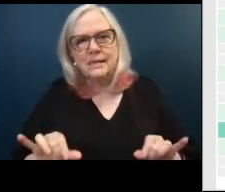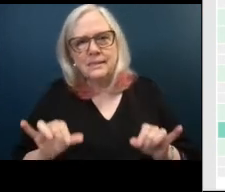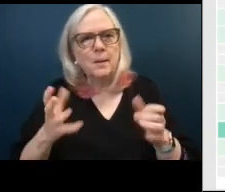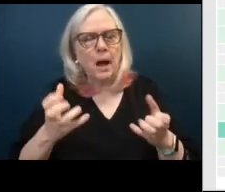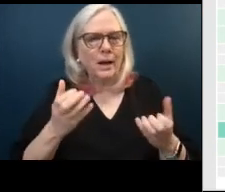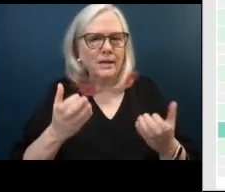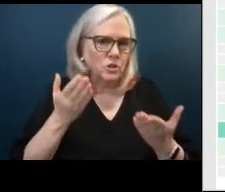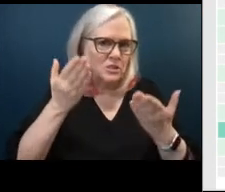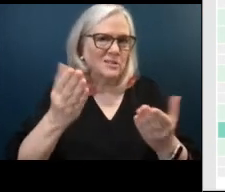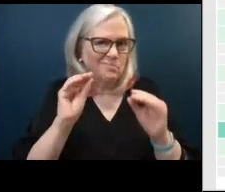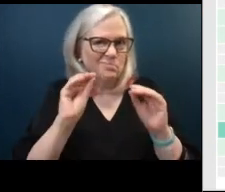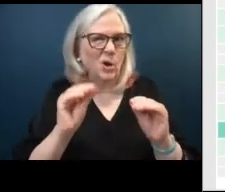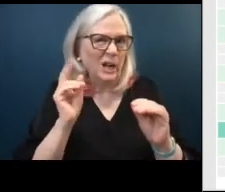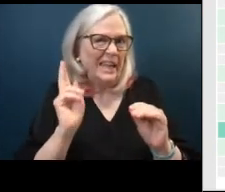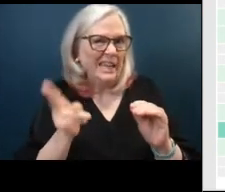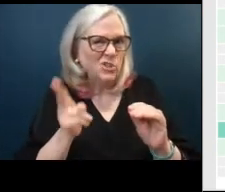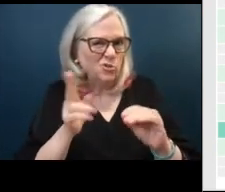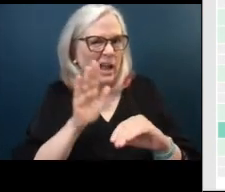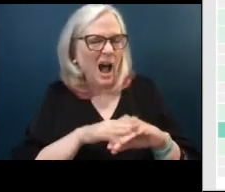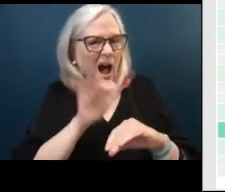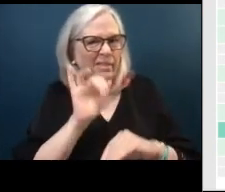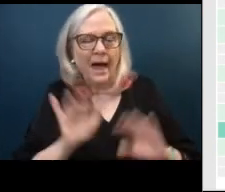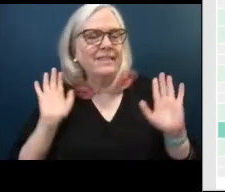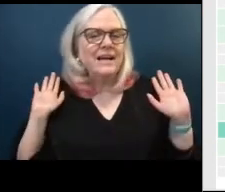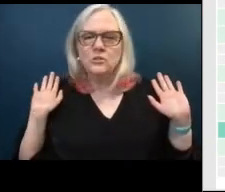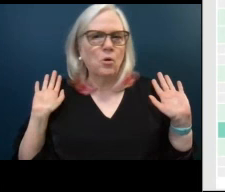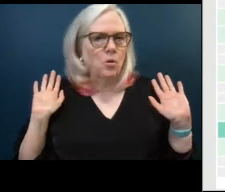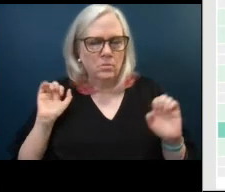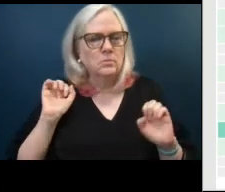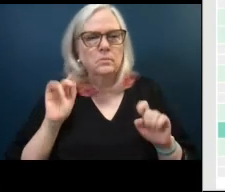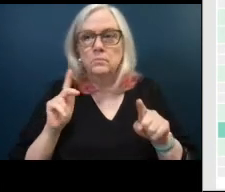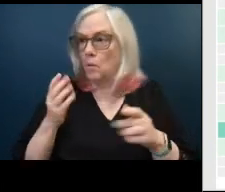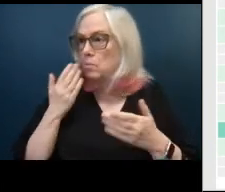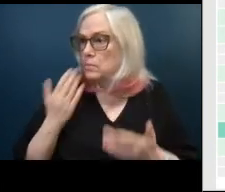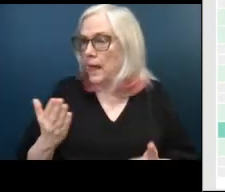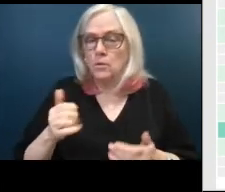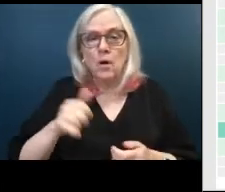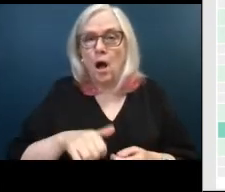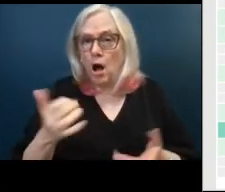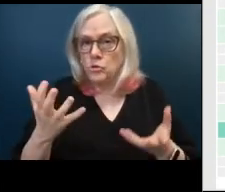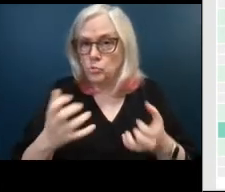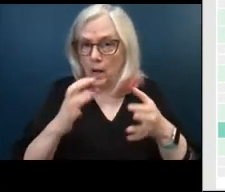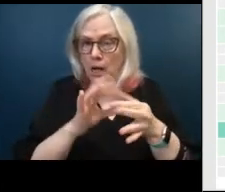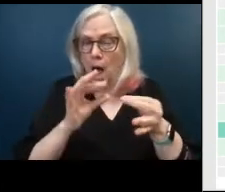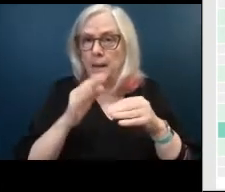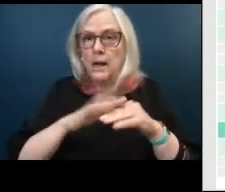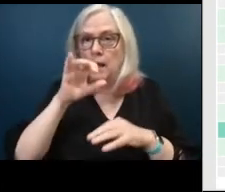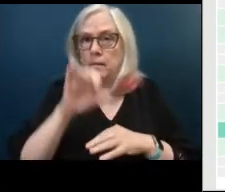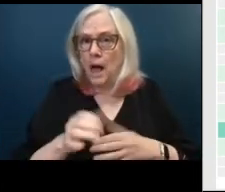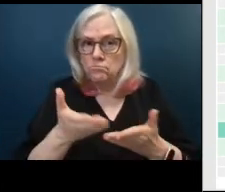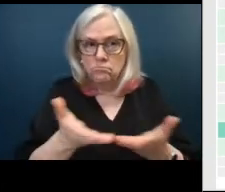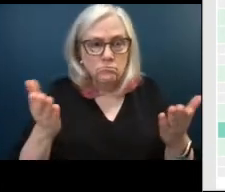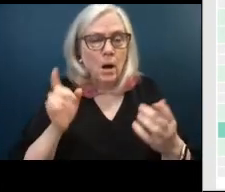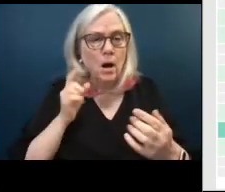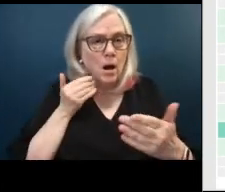little historical perspective thank you thank you any others uh who would like to speak on this item go ahead approach the podium